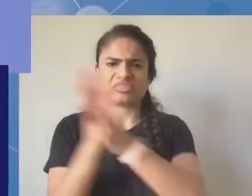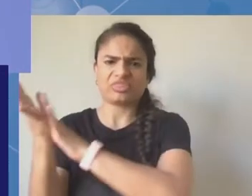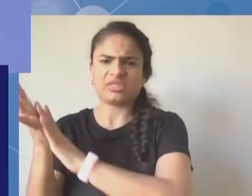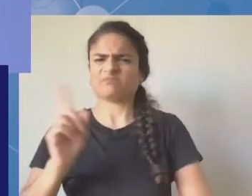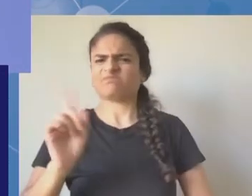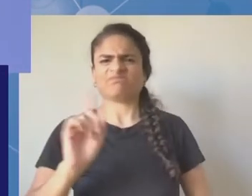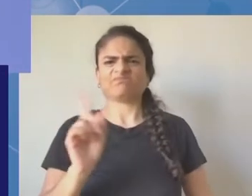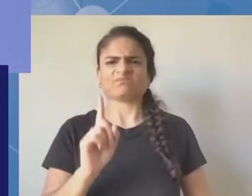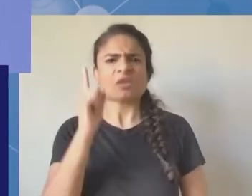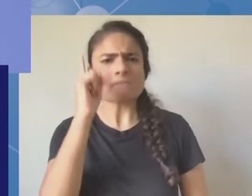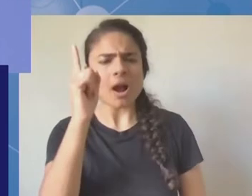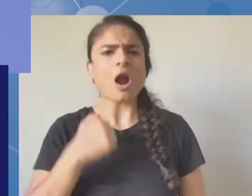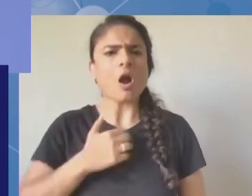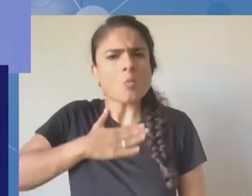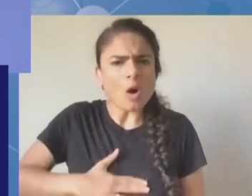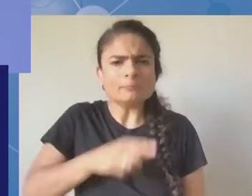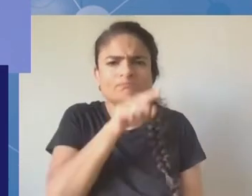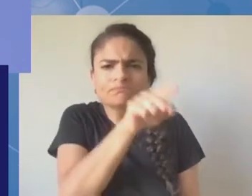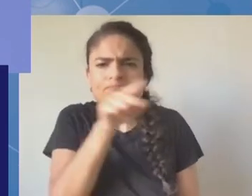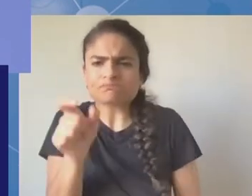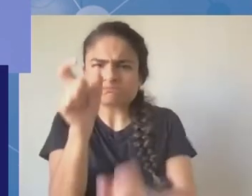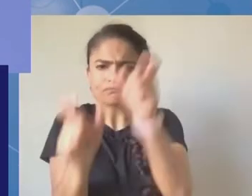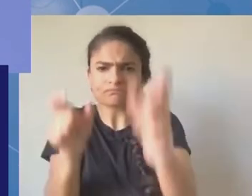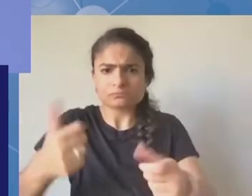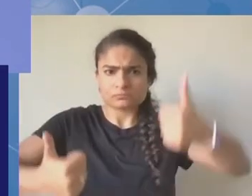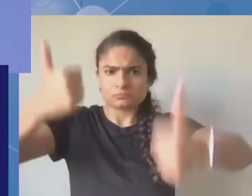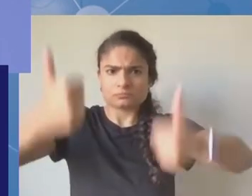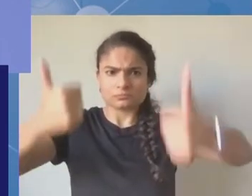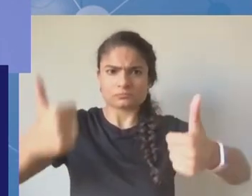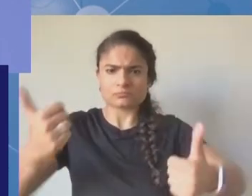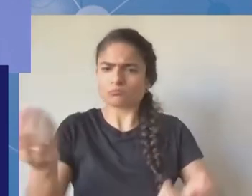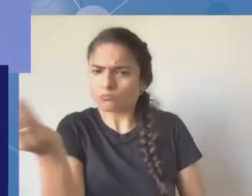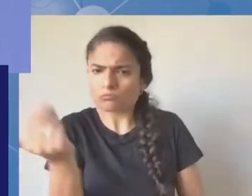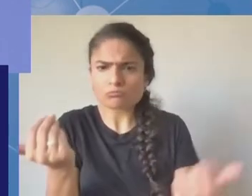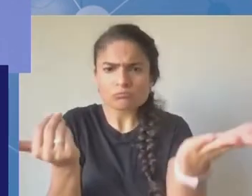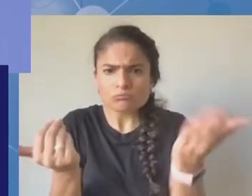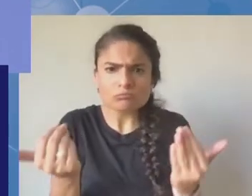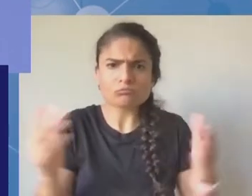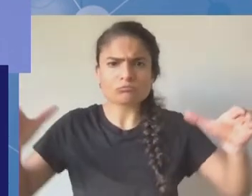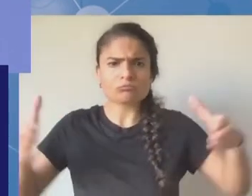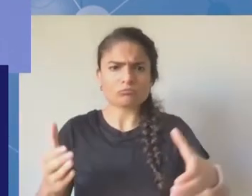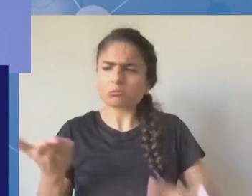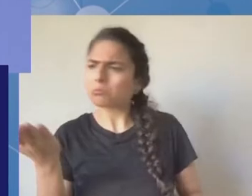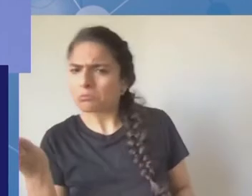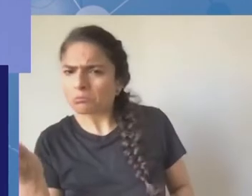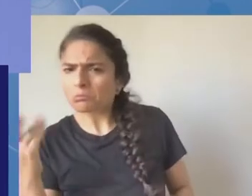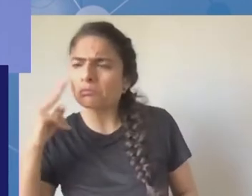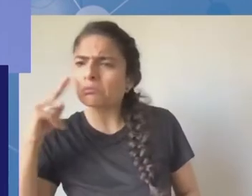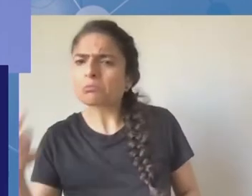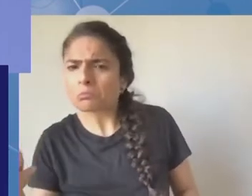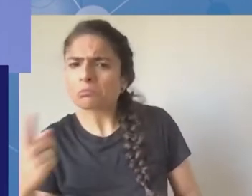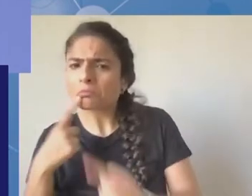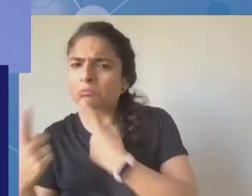points of view. And you're quite right. There should be a discussion with all the stakeholders